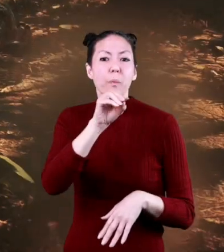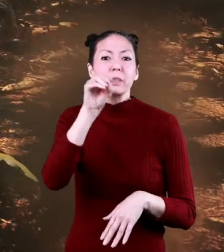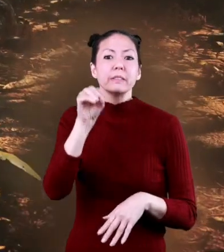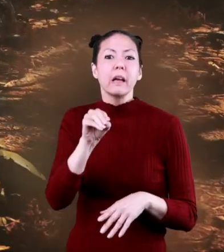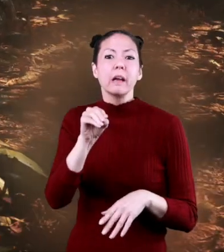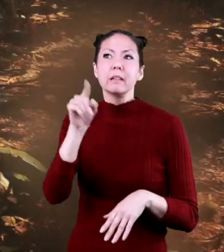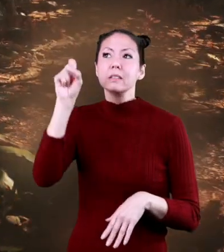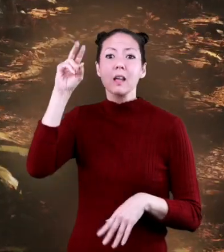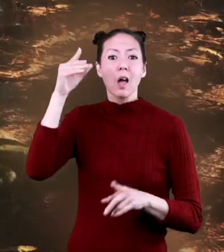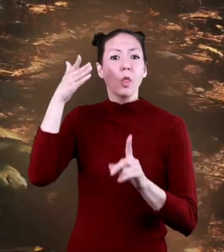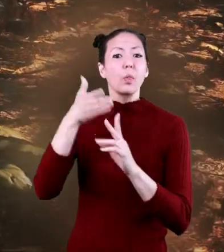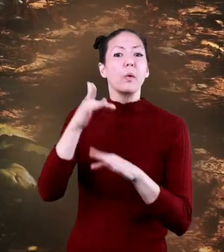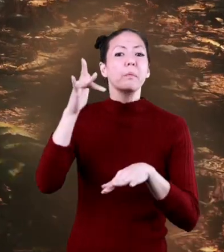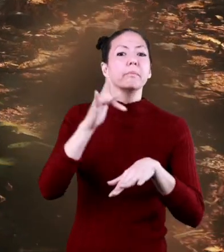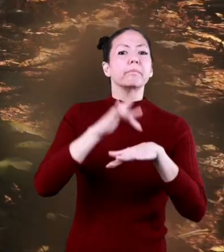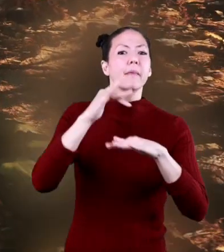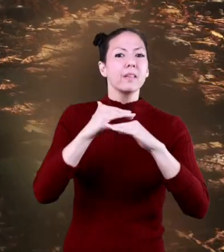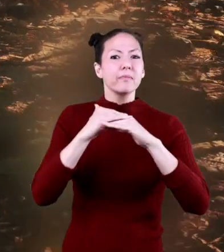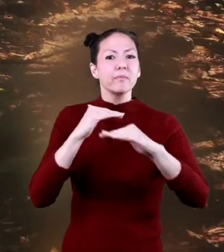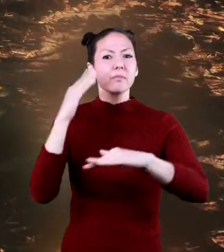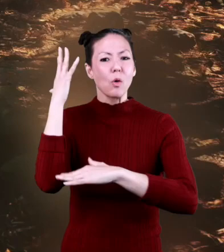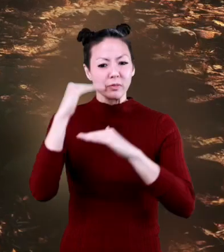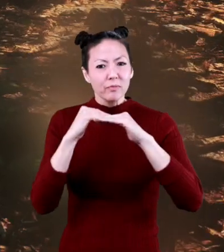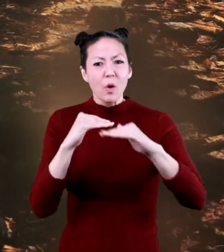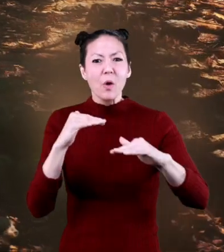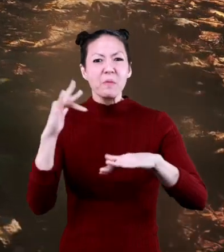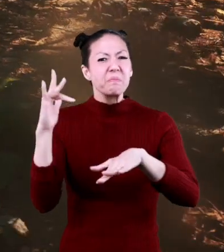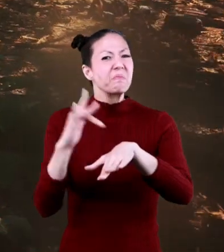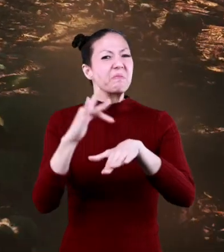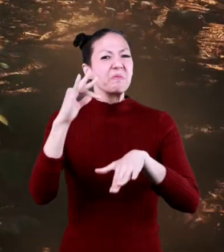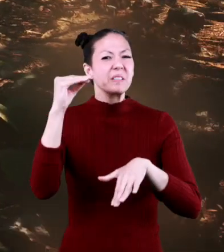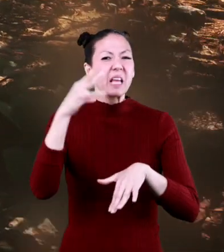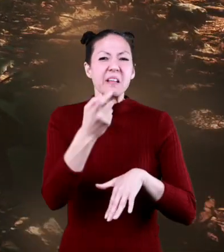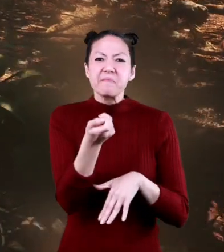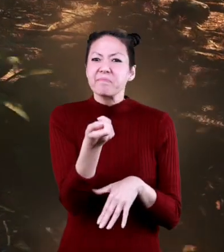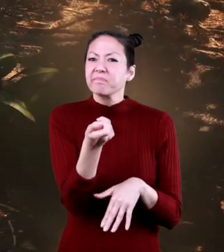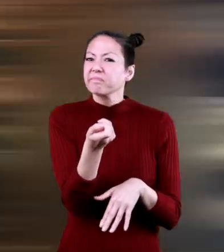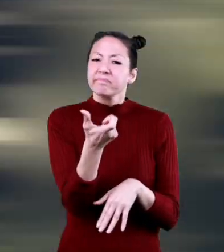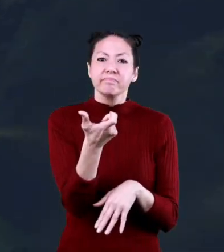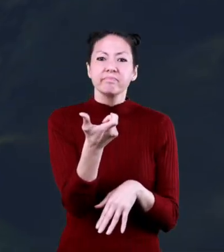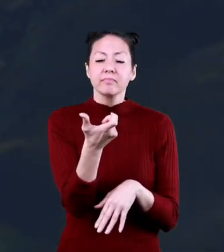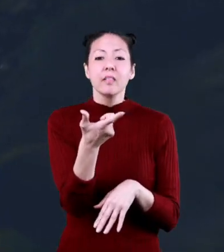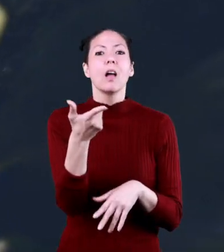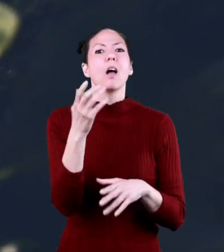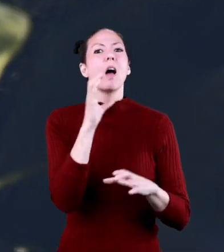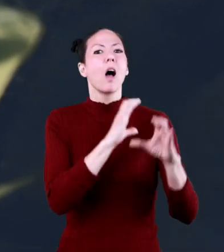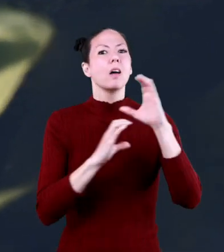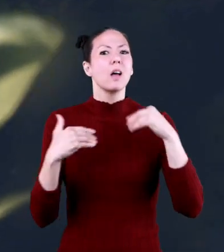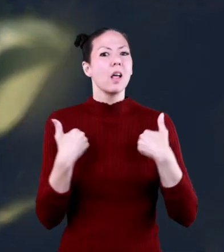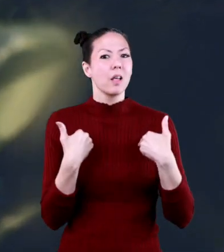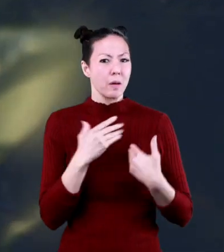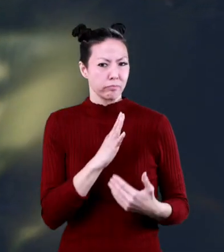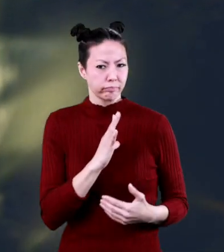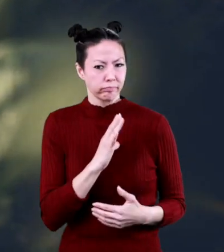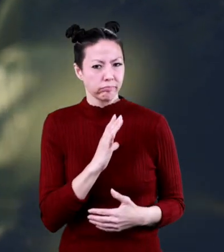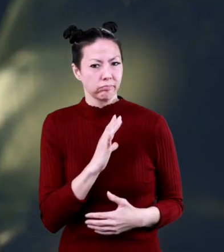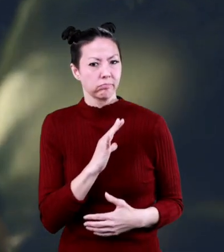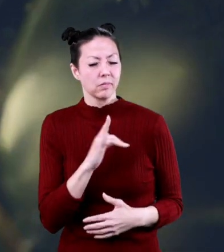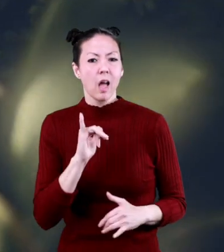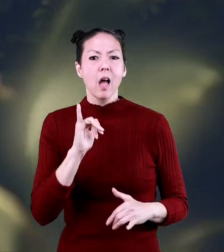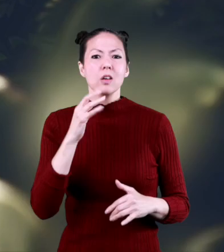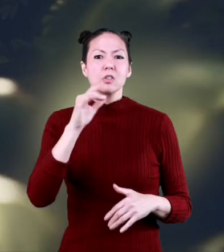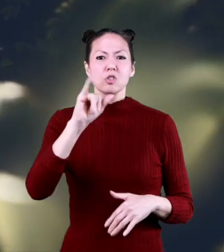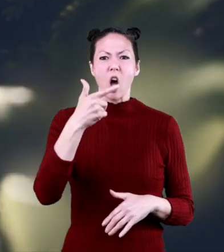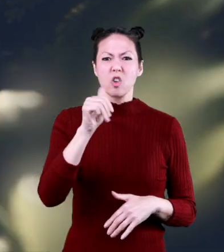Only about 2% of sunlight reaches the forest floor, which makes it a great hunting ground